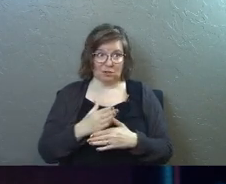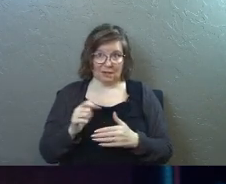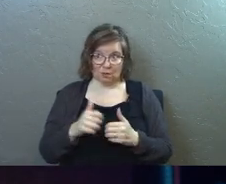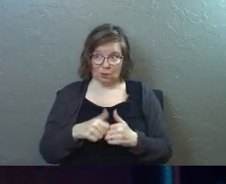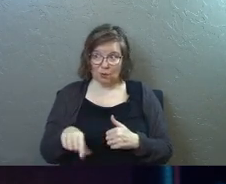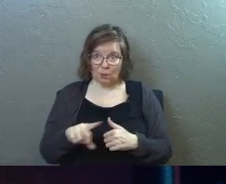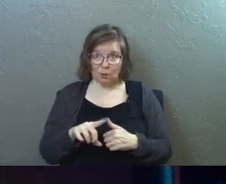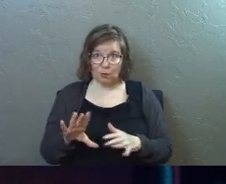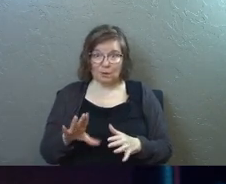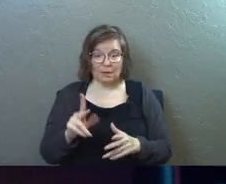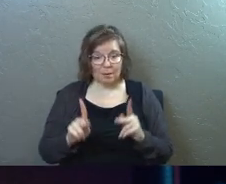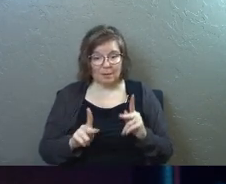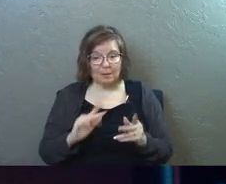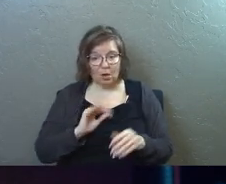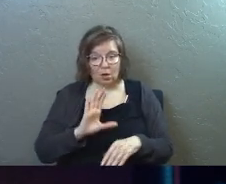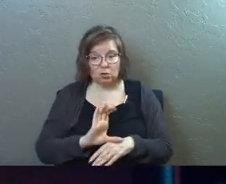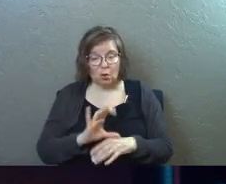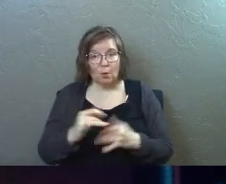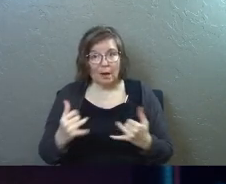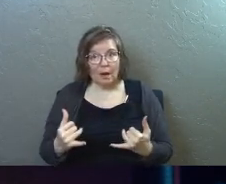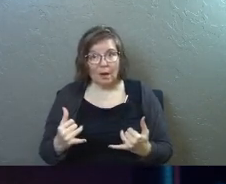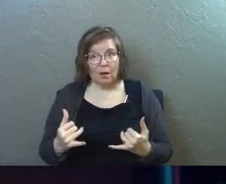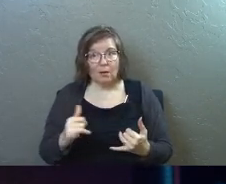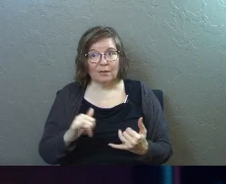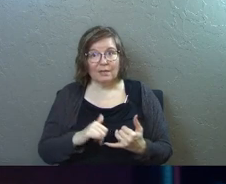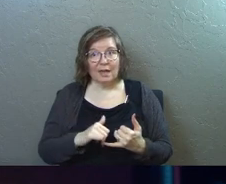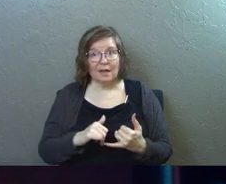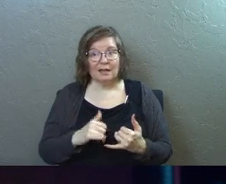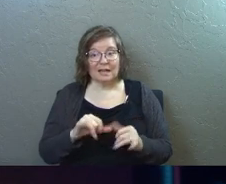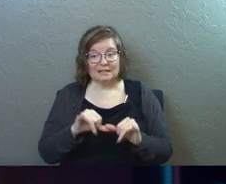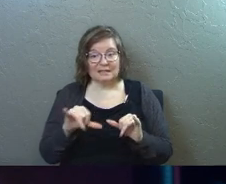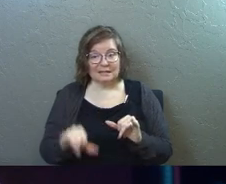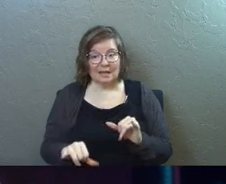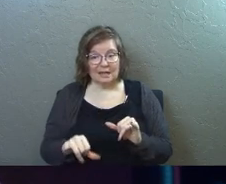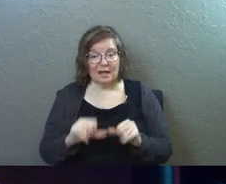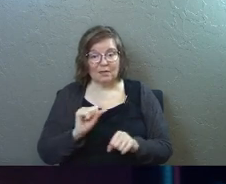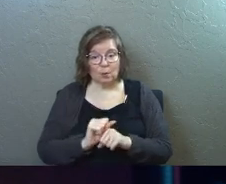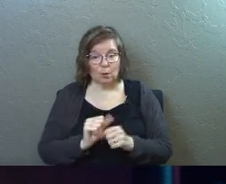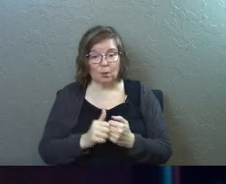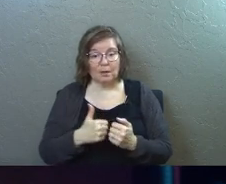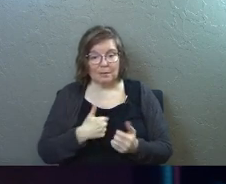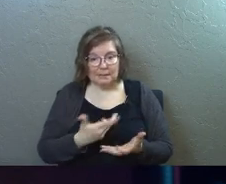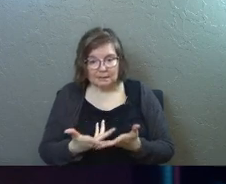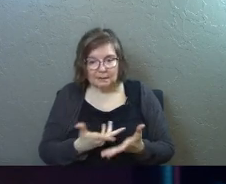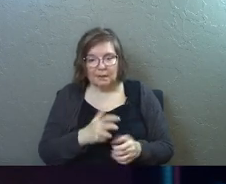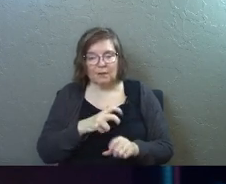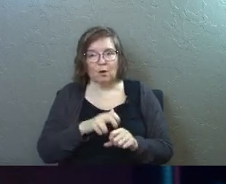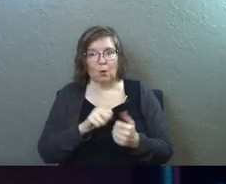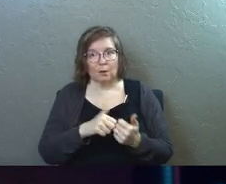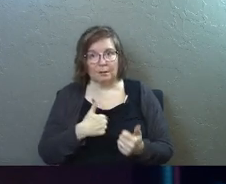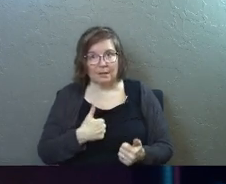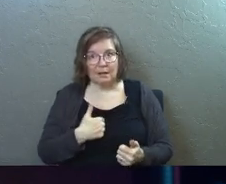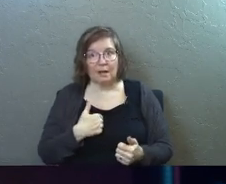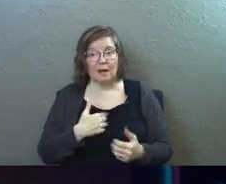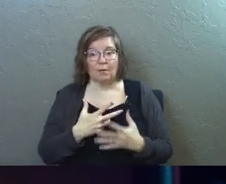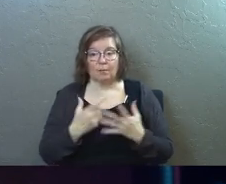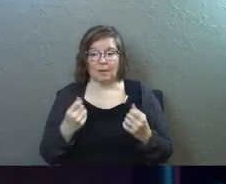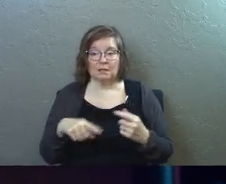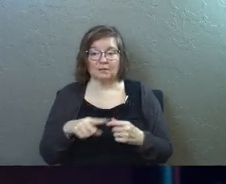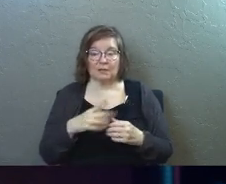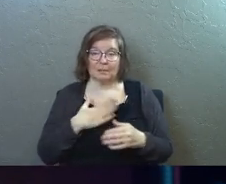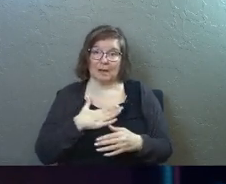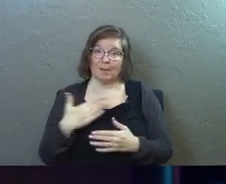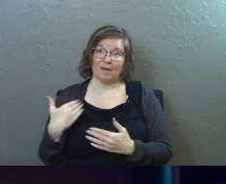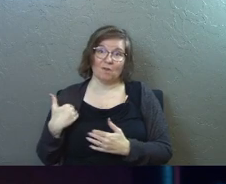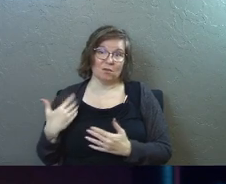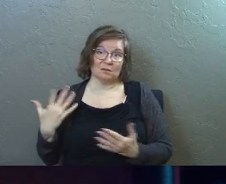share this with you there are people in our church right now that have stuck around and they've worked with me and they've worked hard with me and a whole bunch of